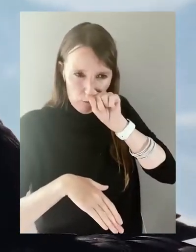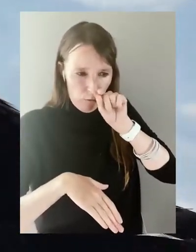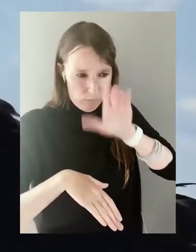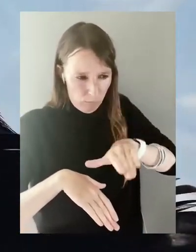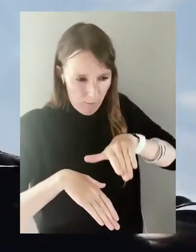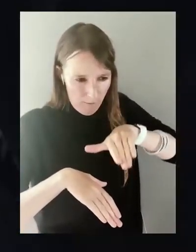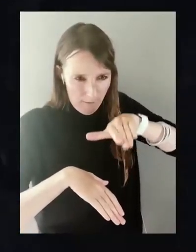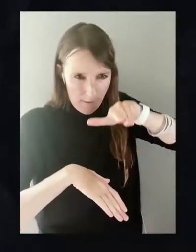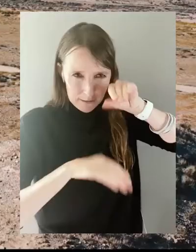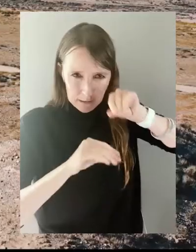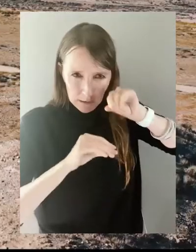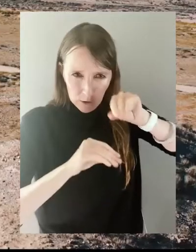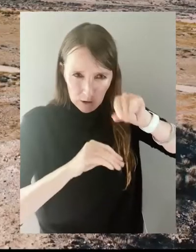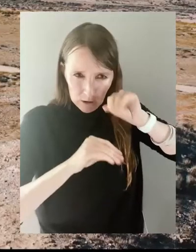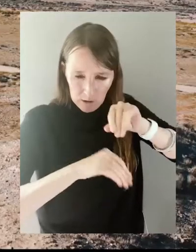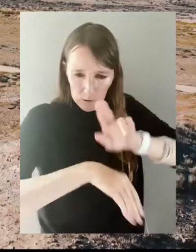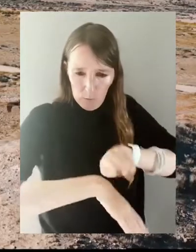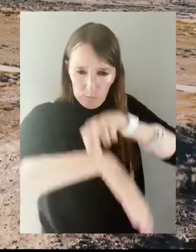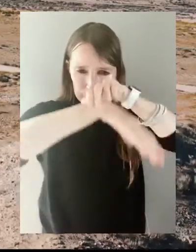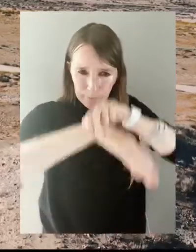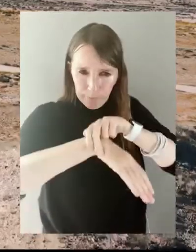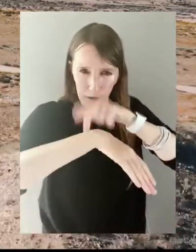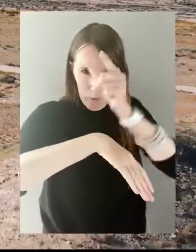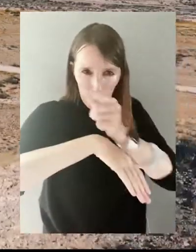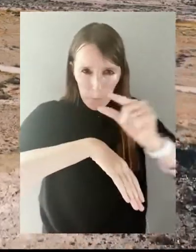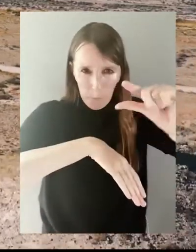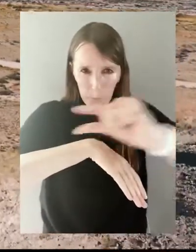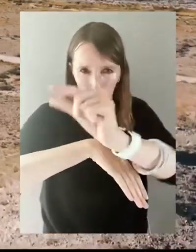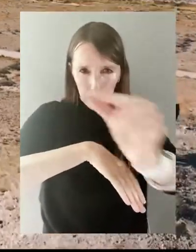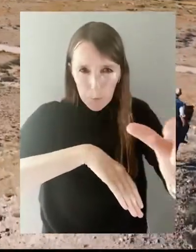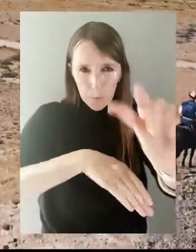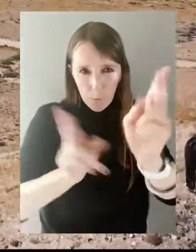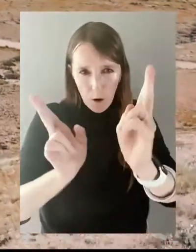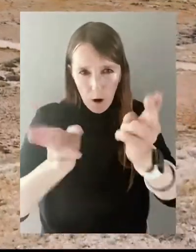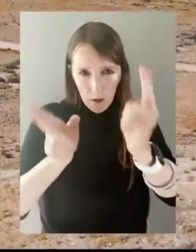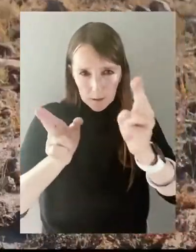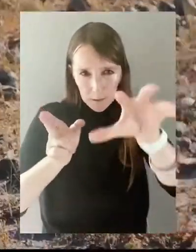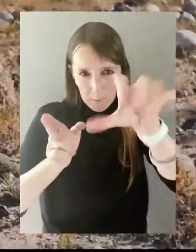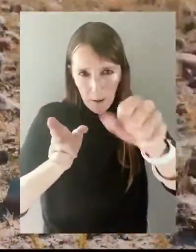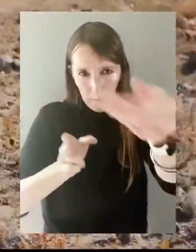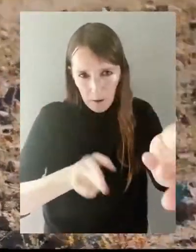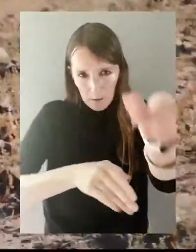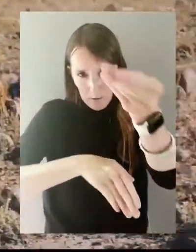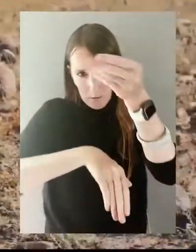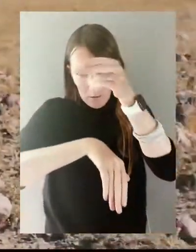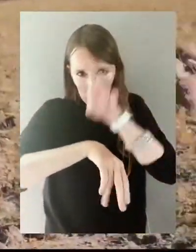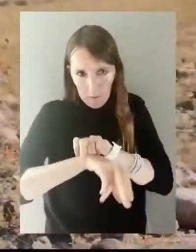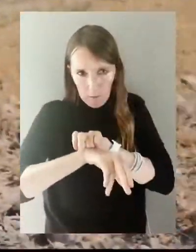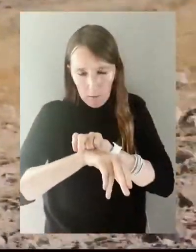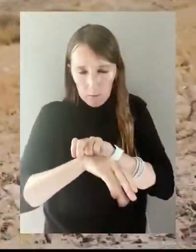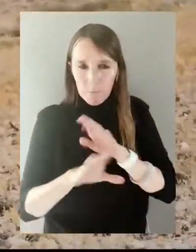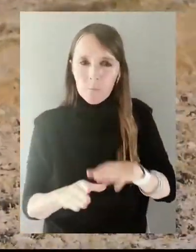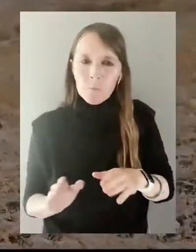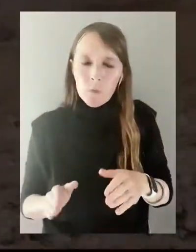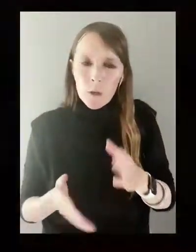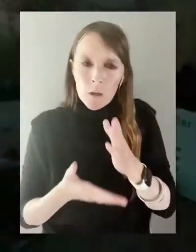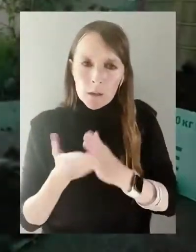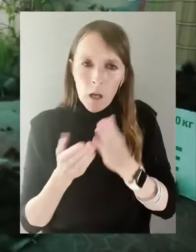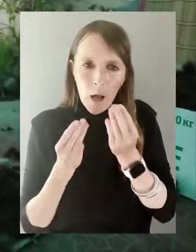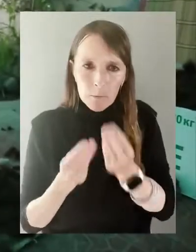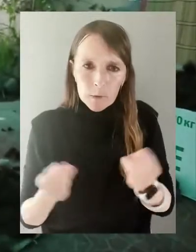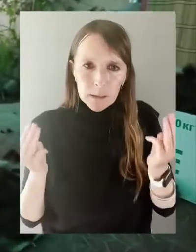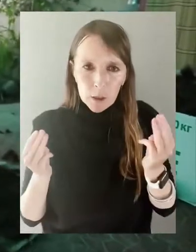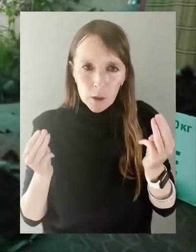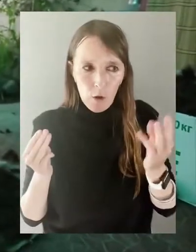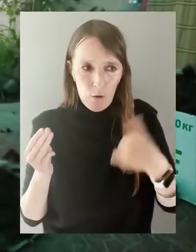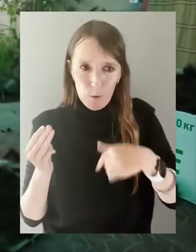of hunting where hunters raise and take care of birds of prey to use them in hunting afterwards. One of